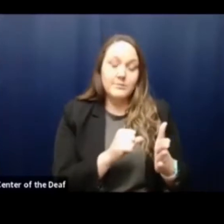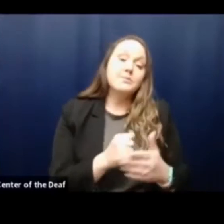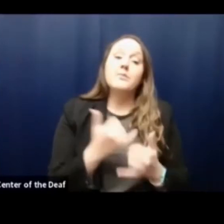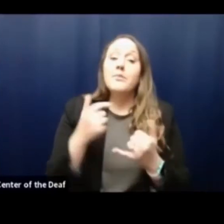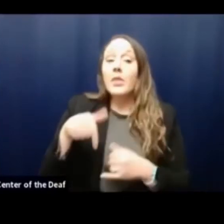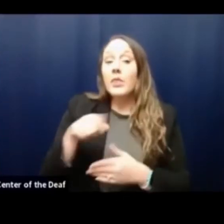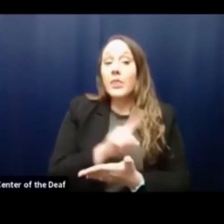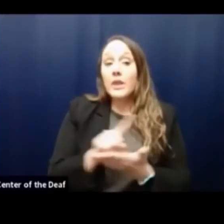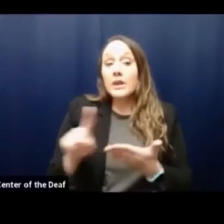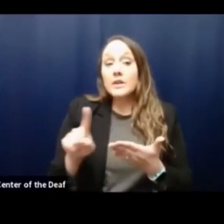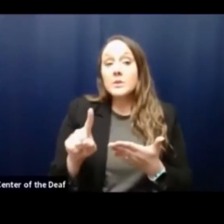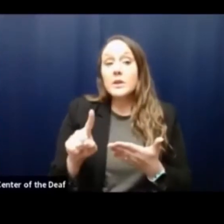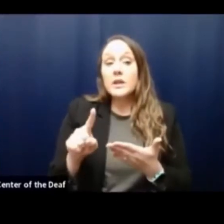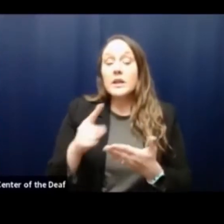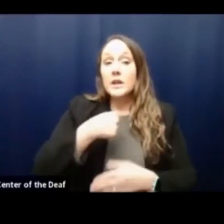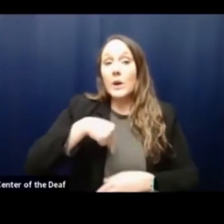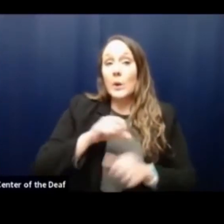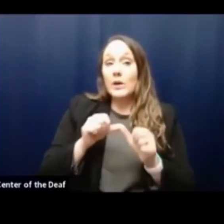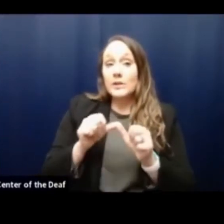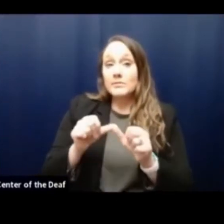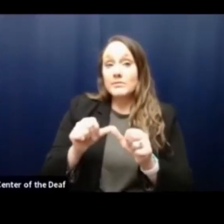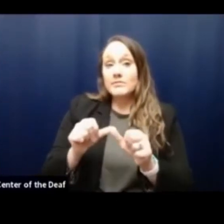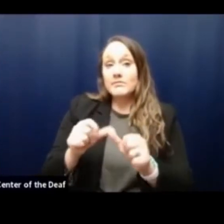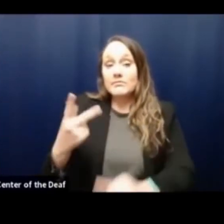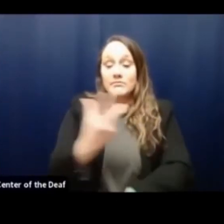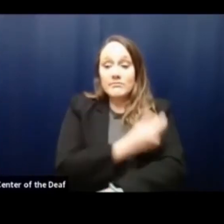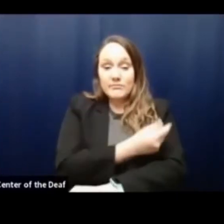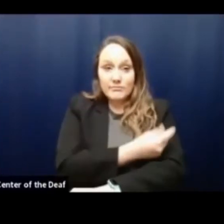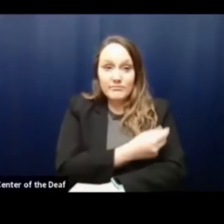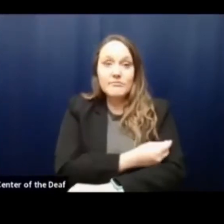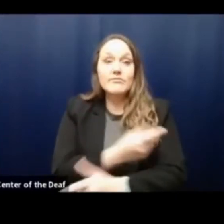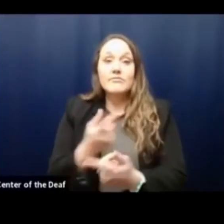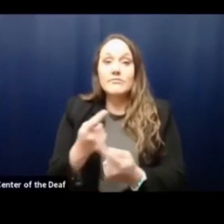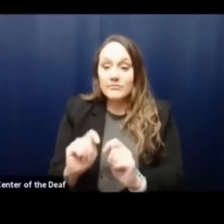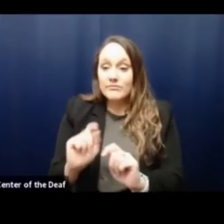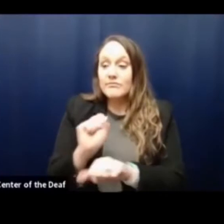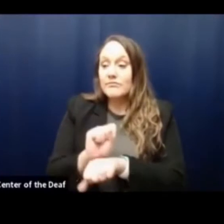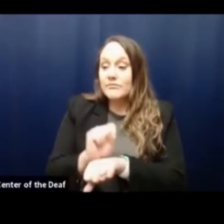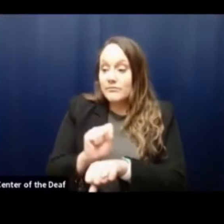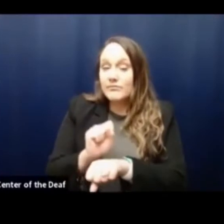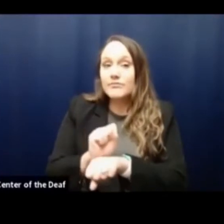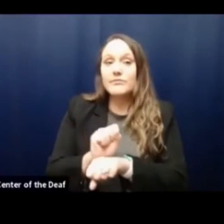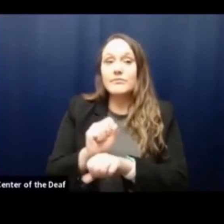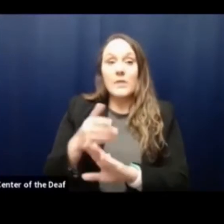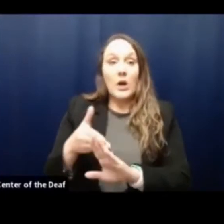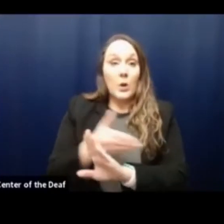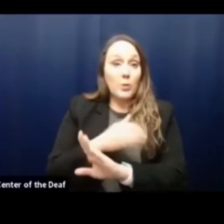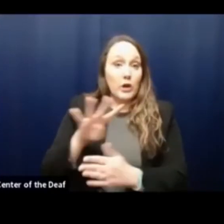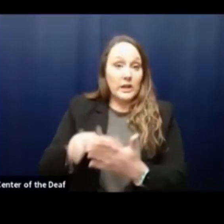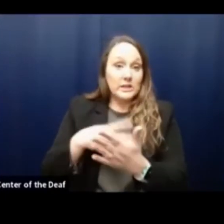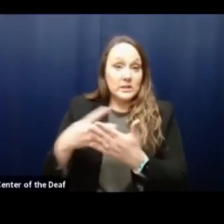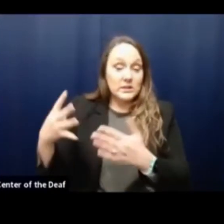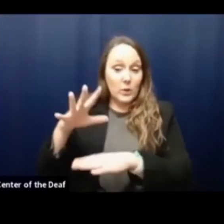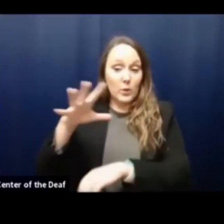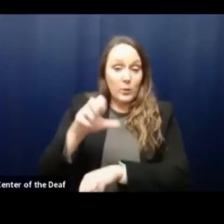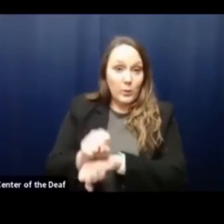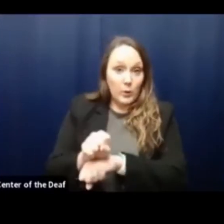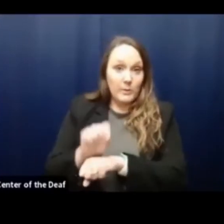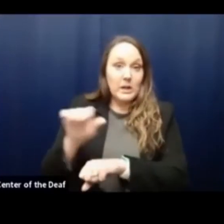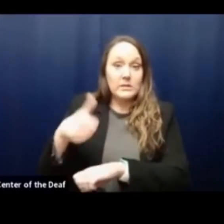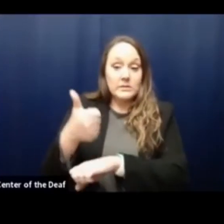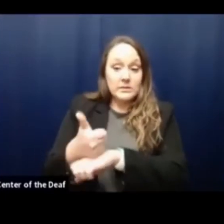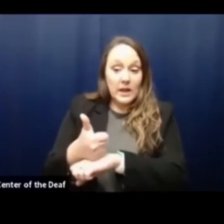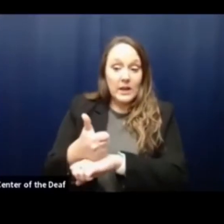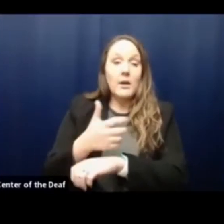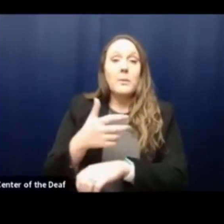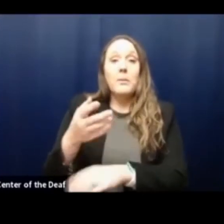vacc... This week, we are continuing our vaccination efforts to hold pre-scheduled appointments that were made and filled